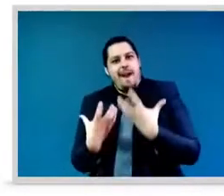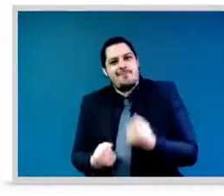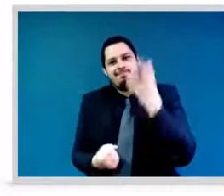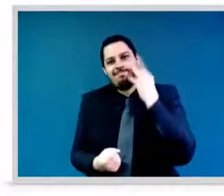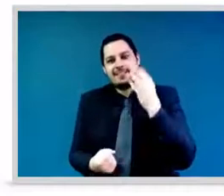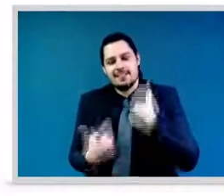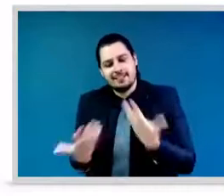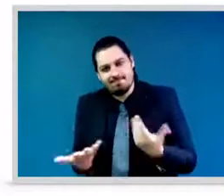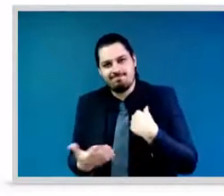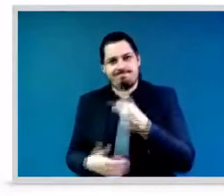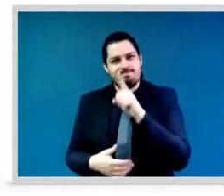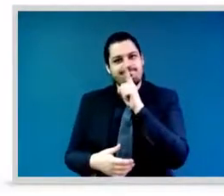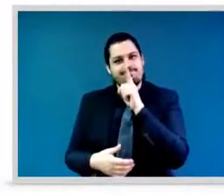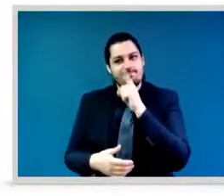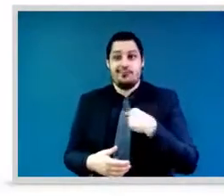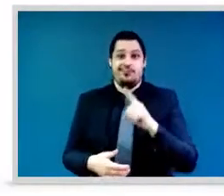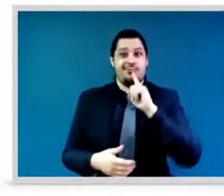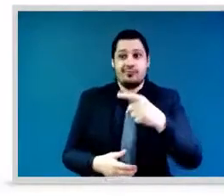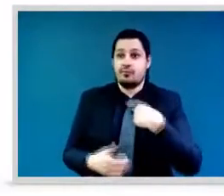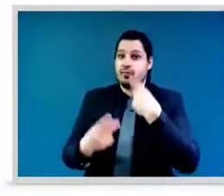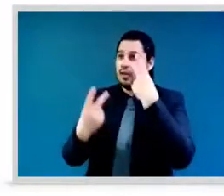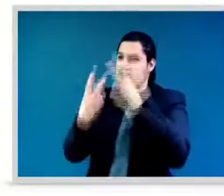resource, and we are all connected.